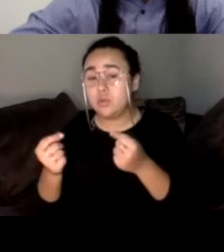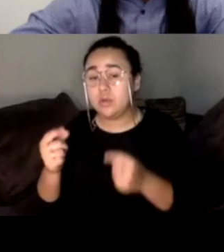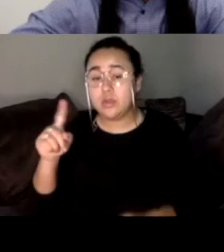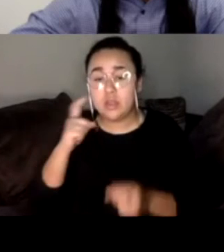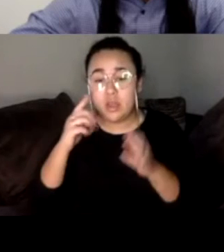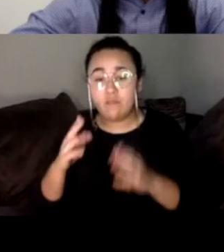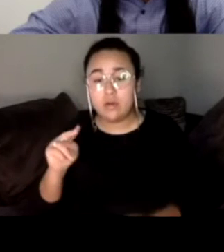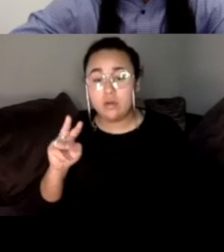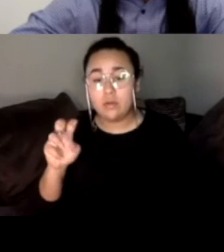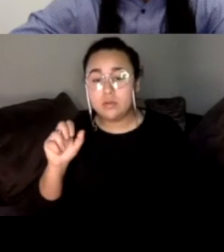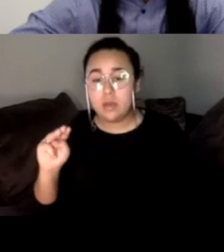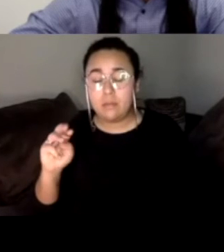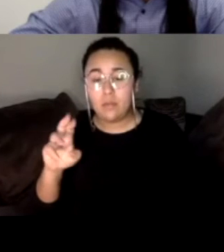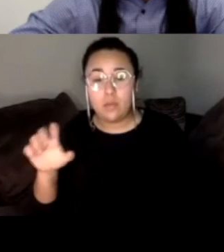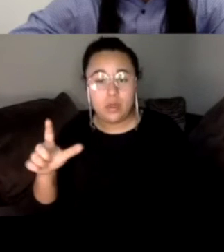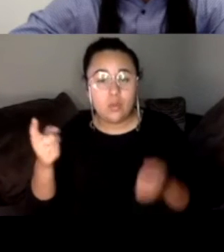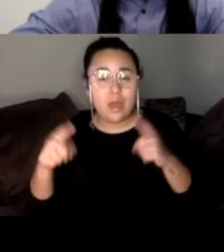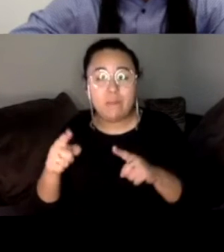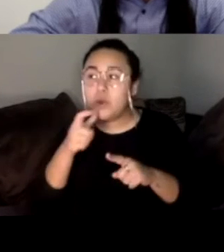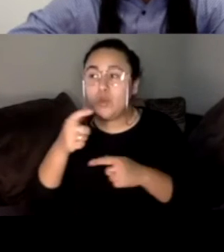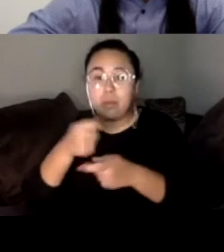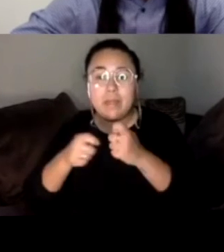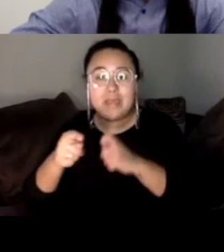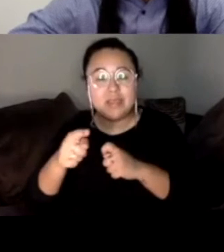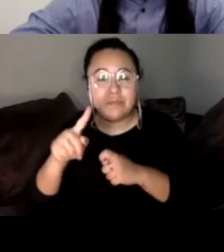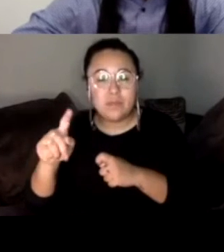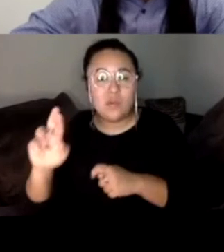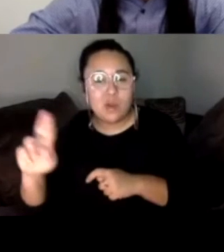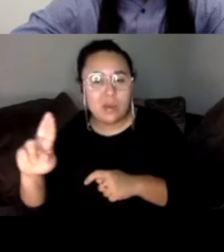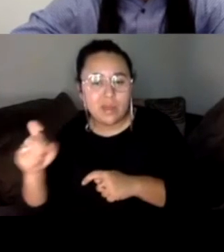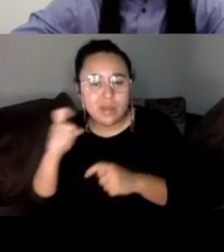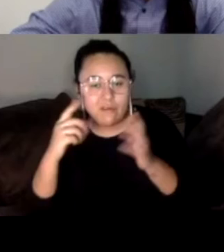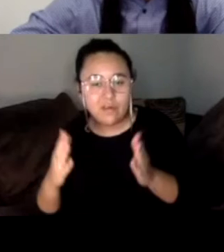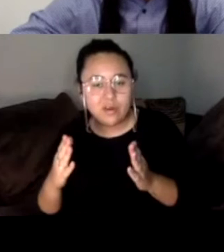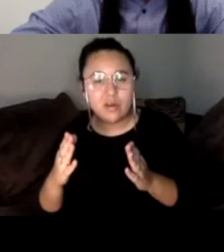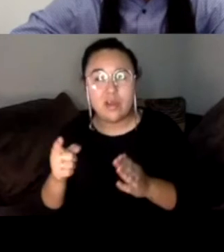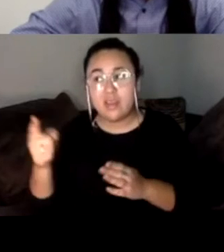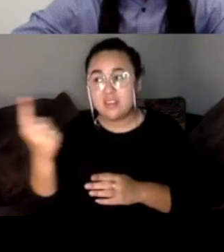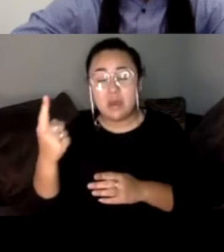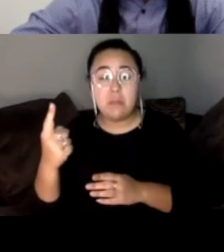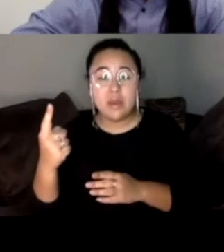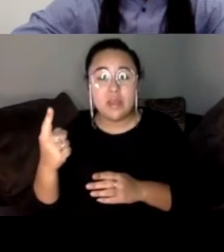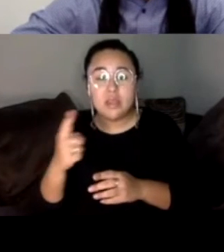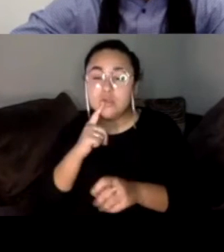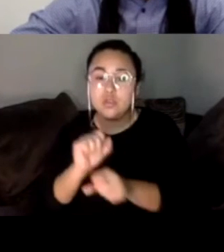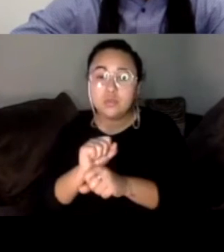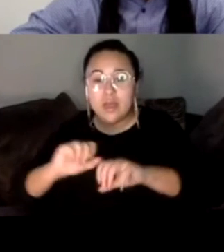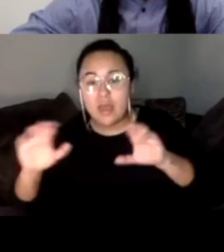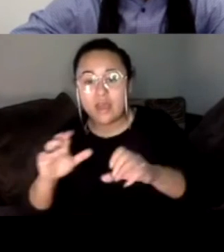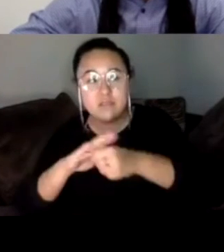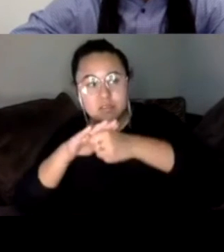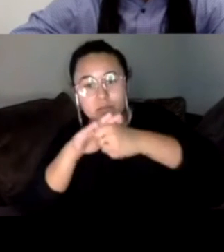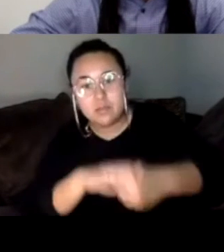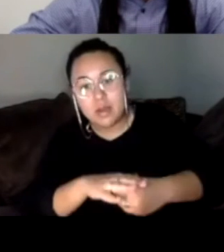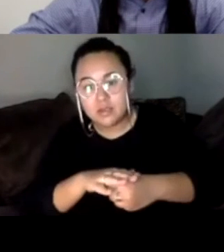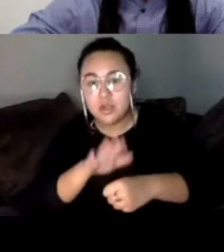gets recall, we're likely going to end up with the Republican governor. And then you have somebody who's like actively fighting against or suppressing the work you're